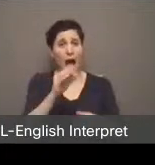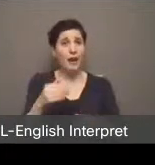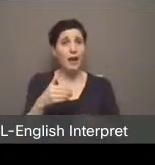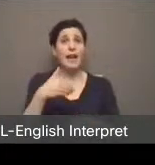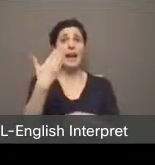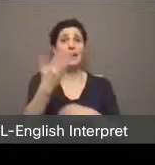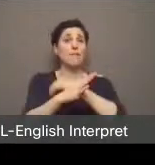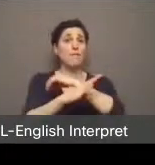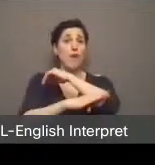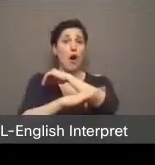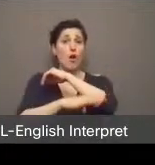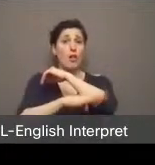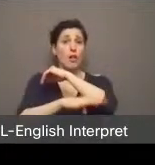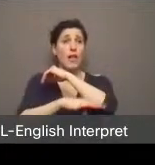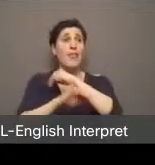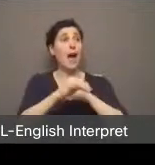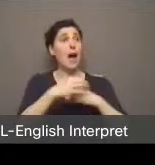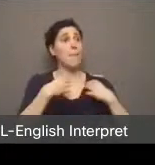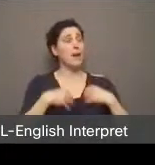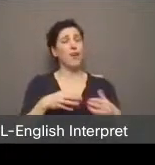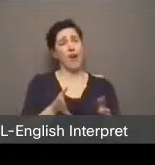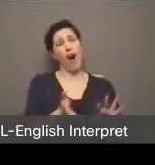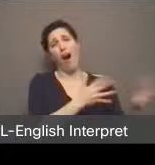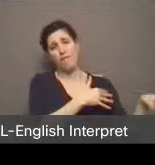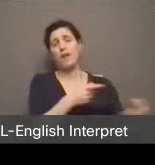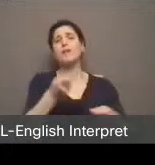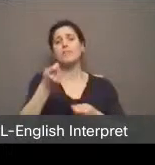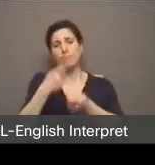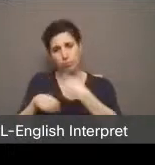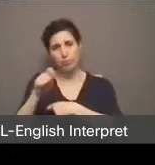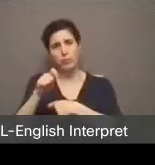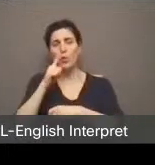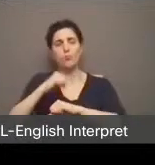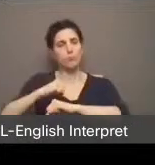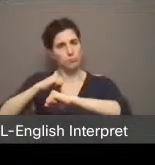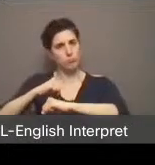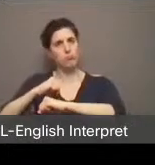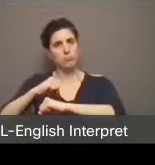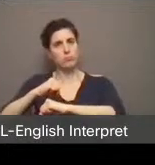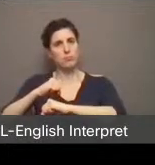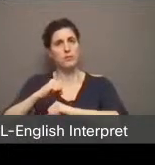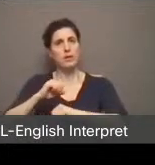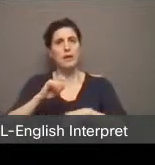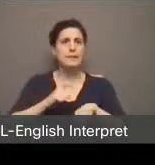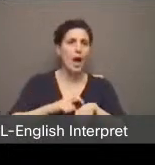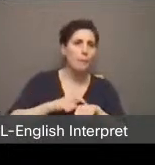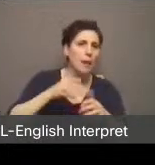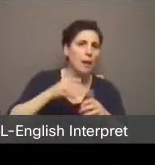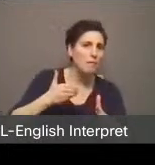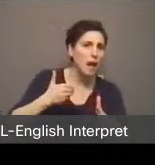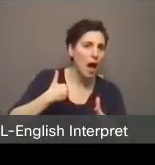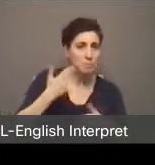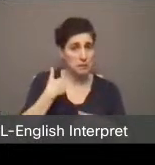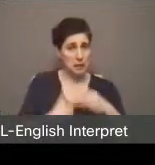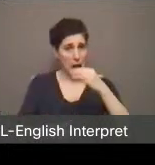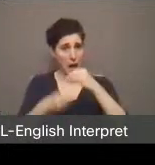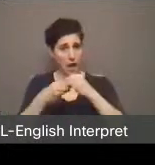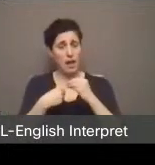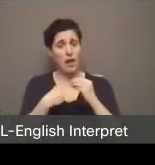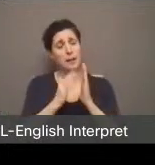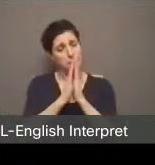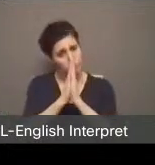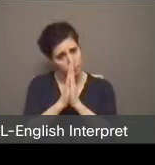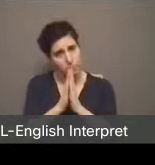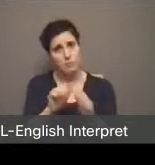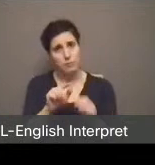a mayor who turns a blind eye or counselors with no moral backbone. Now I'm seeing I have some time left, so I do want to add. I implore this committee and